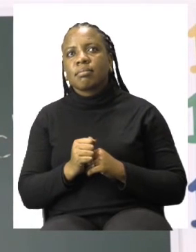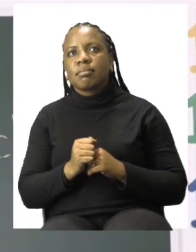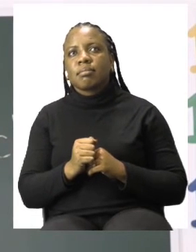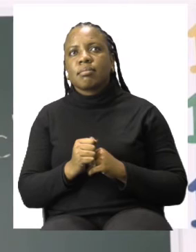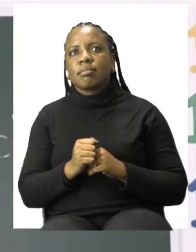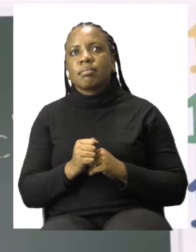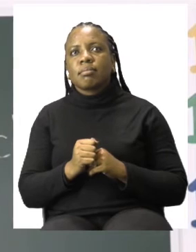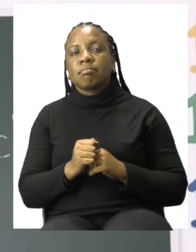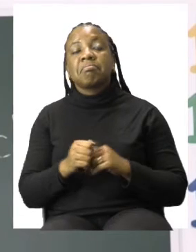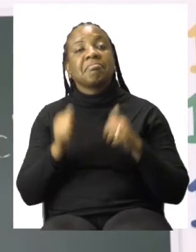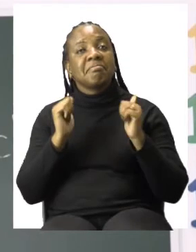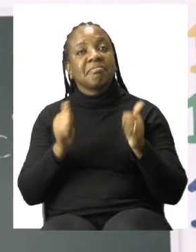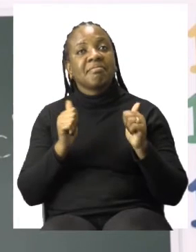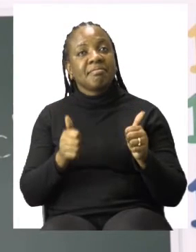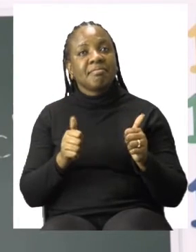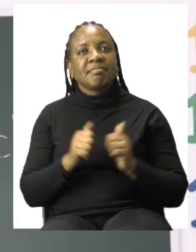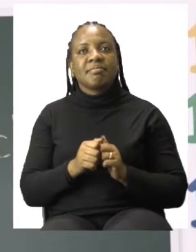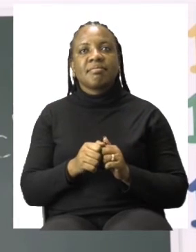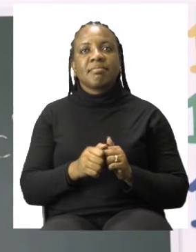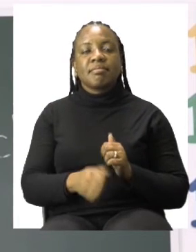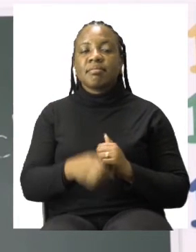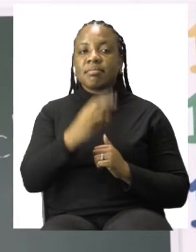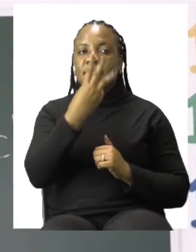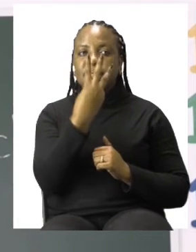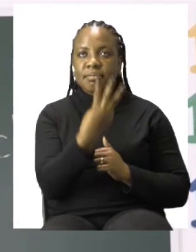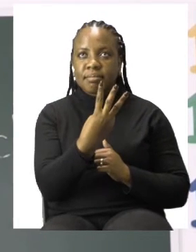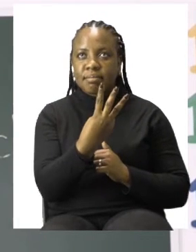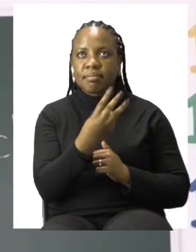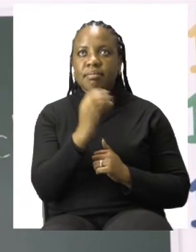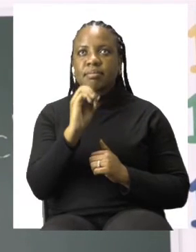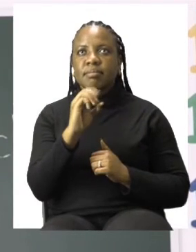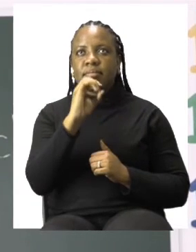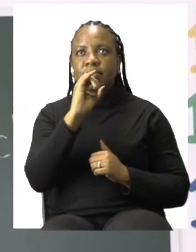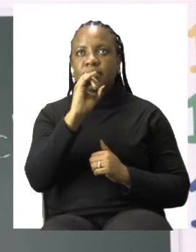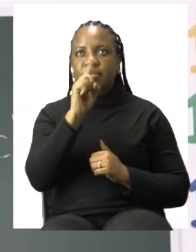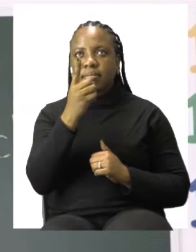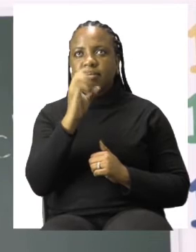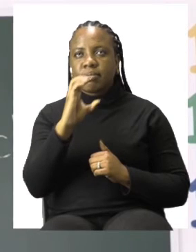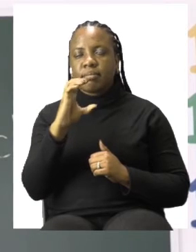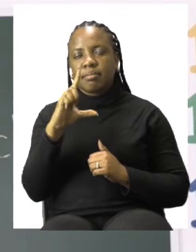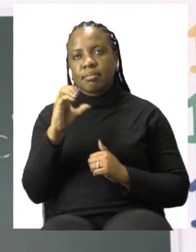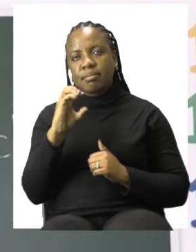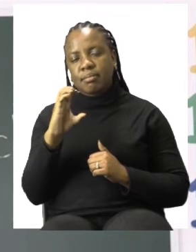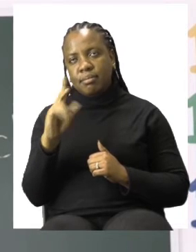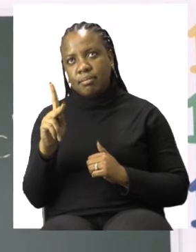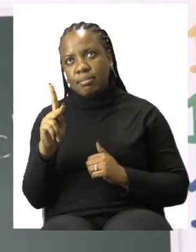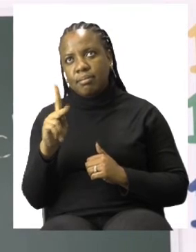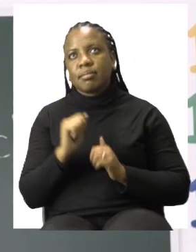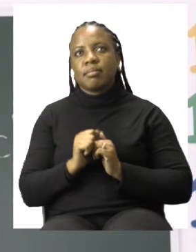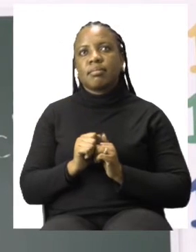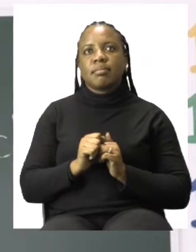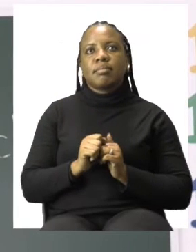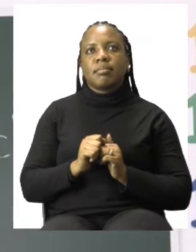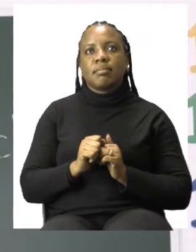Well done. If you said 3 o'clock. Good job. So we now know that this